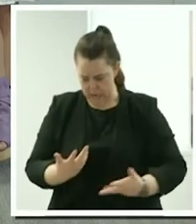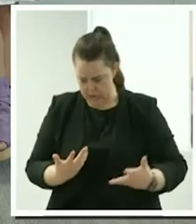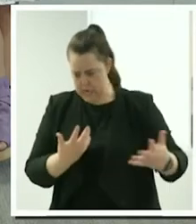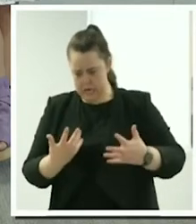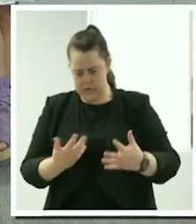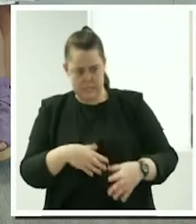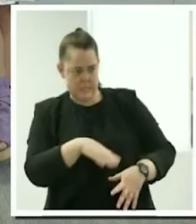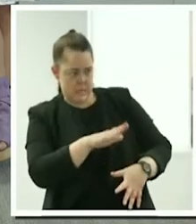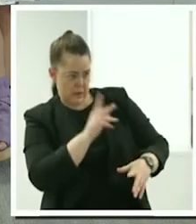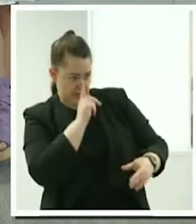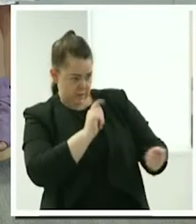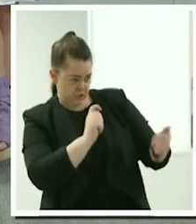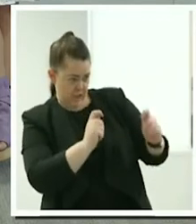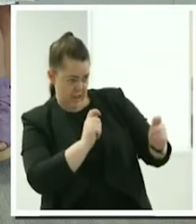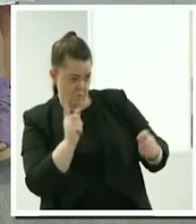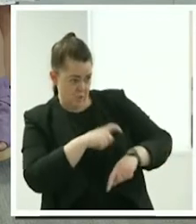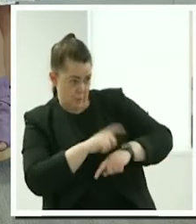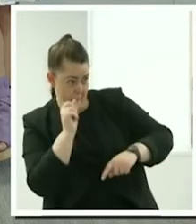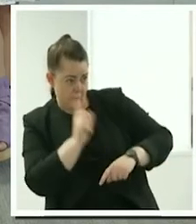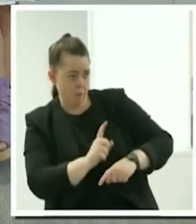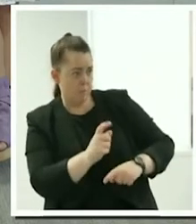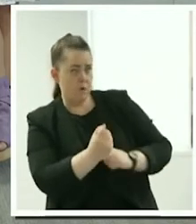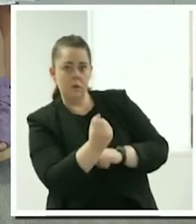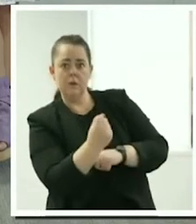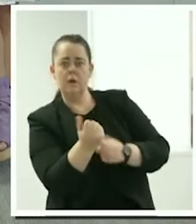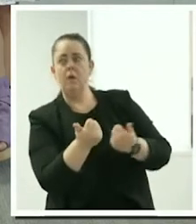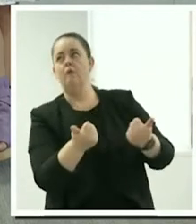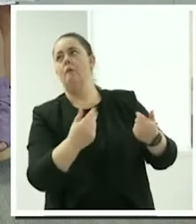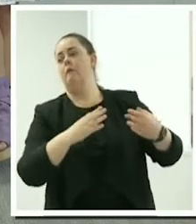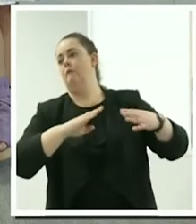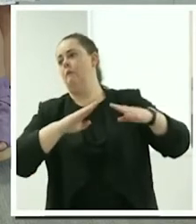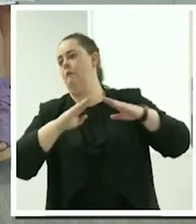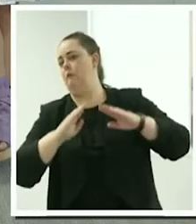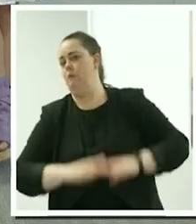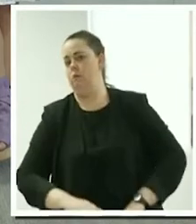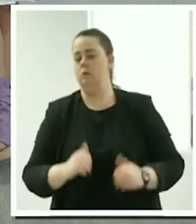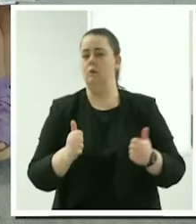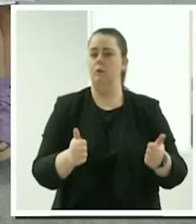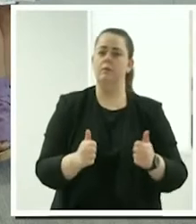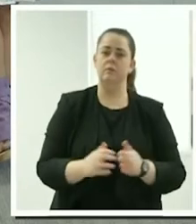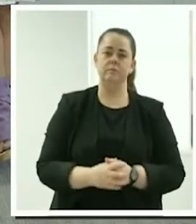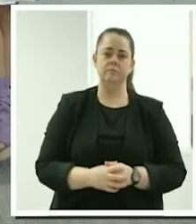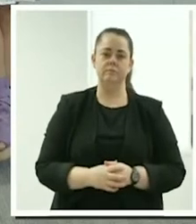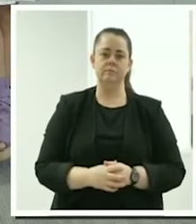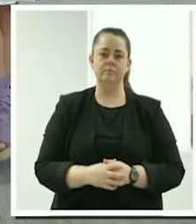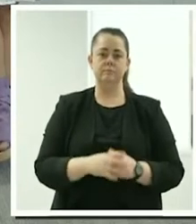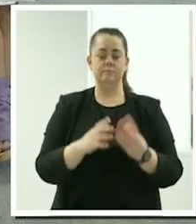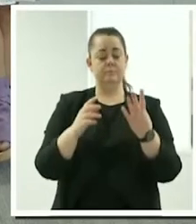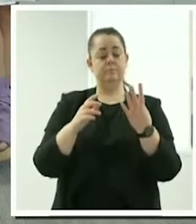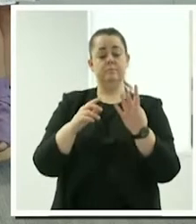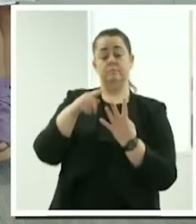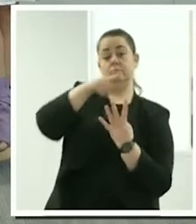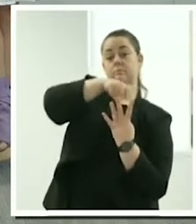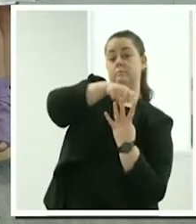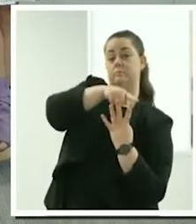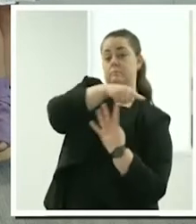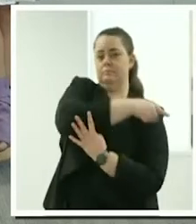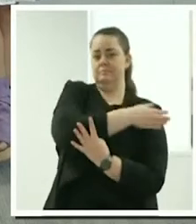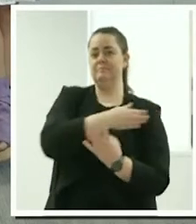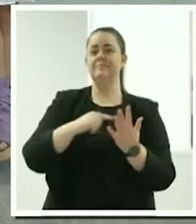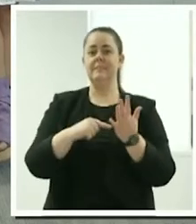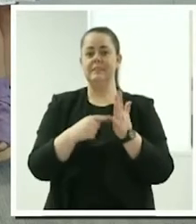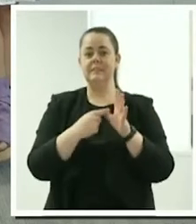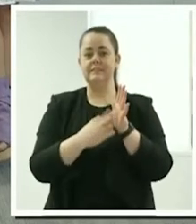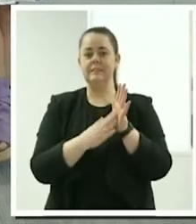on the Mabel platform. At the end, we've got Tammy Hager. She's an assistant